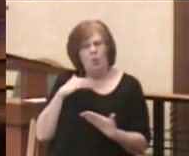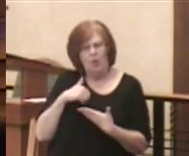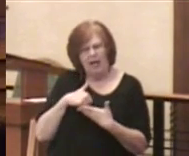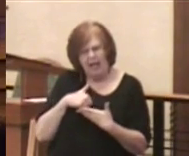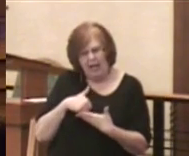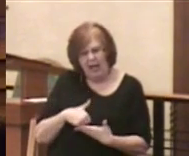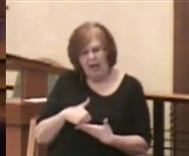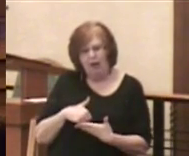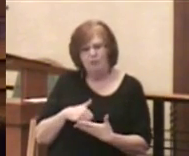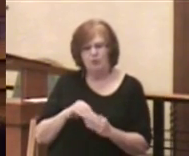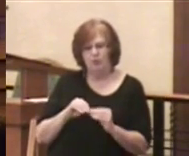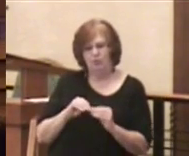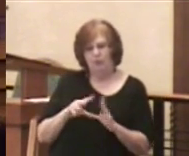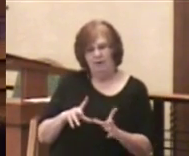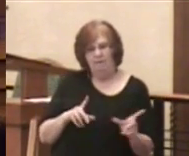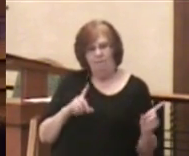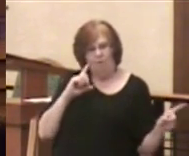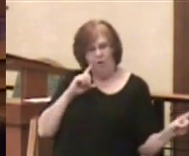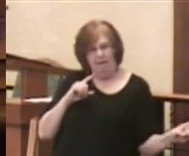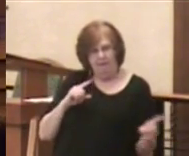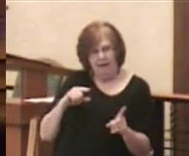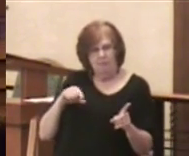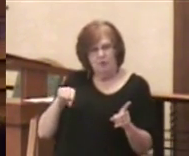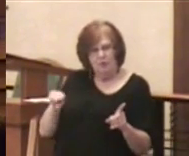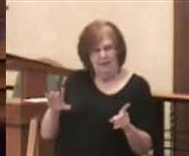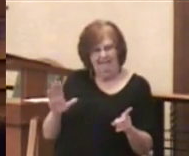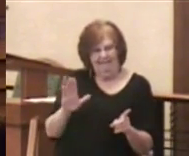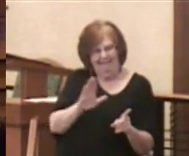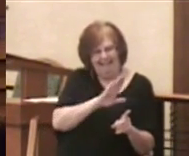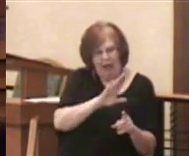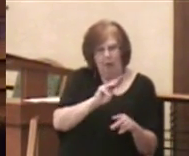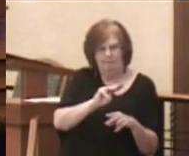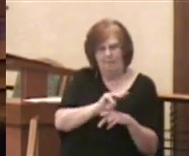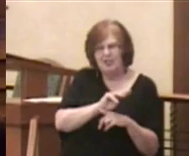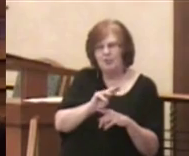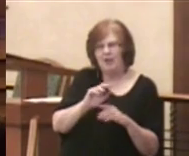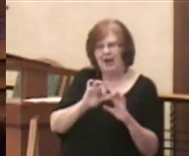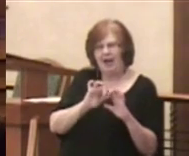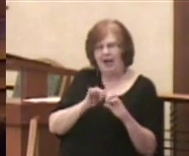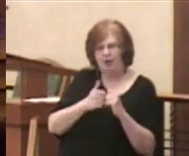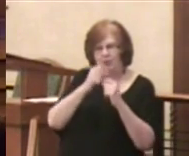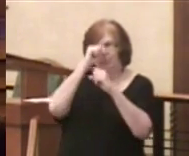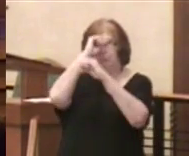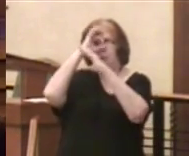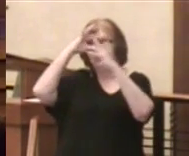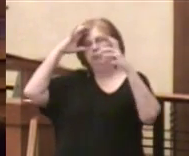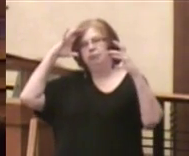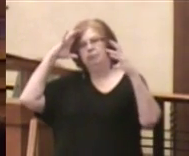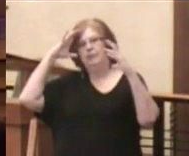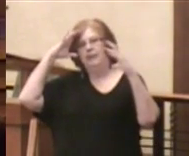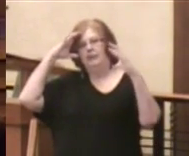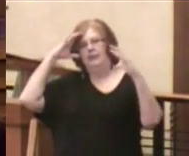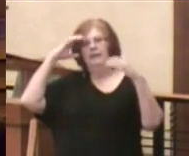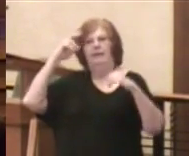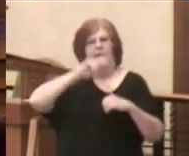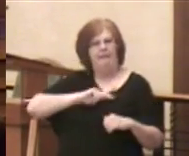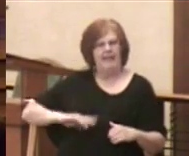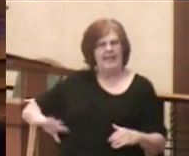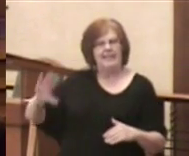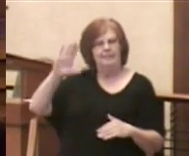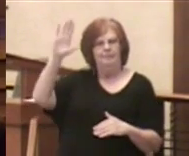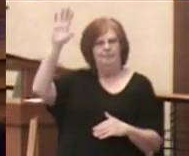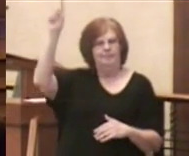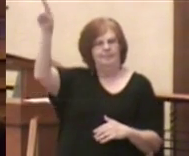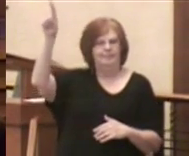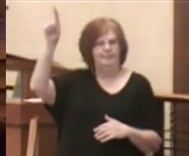articulate for them in their ministry what it means to envision the kingdom of God, what it means to be a follower, what